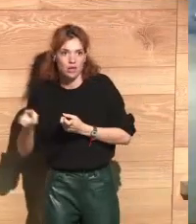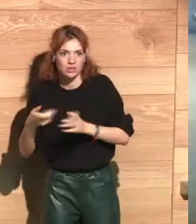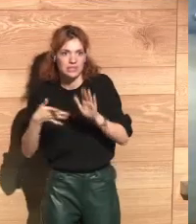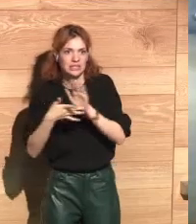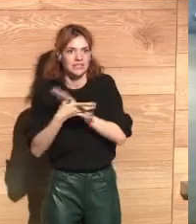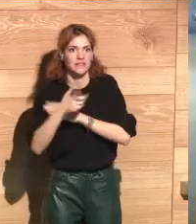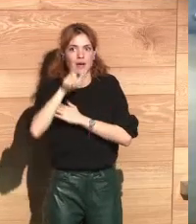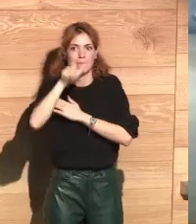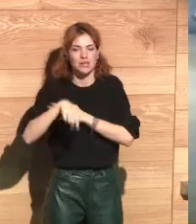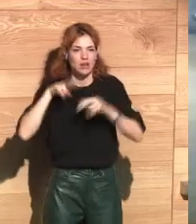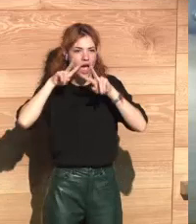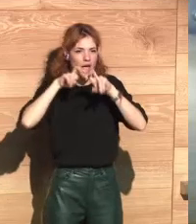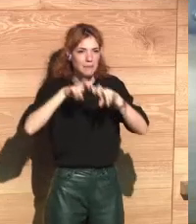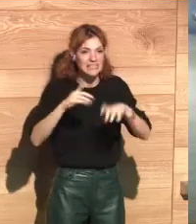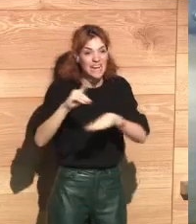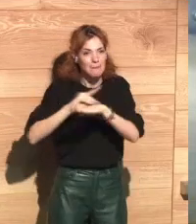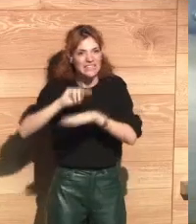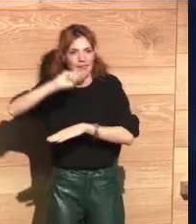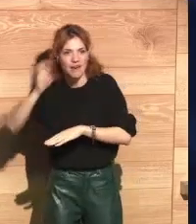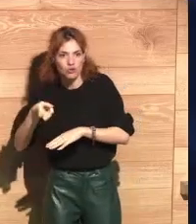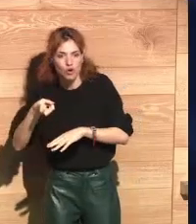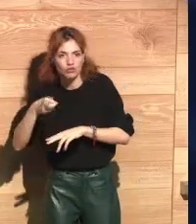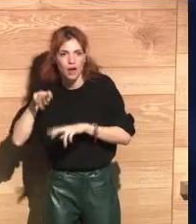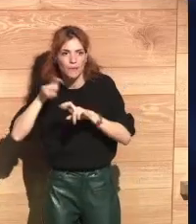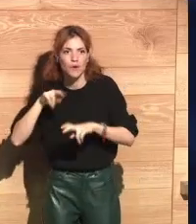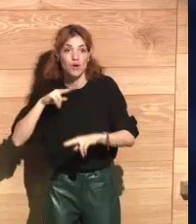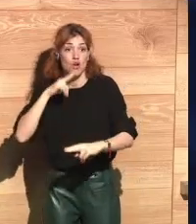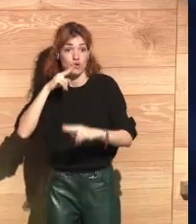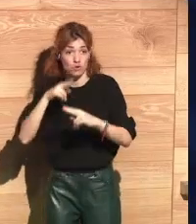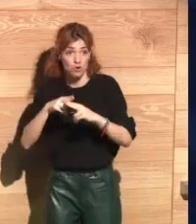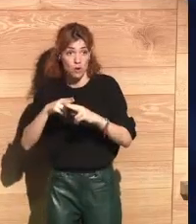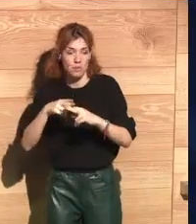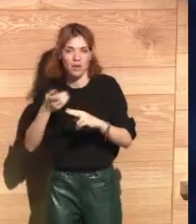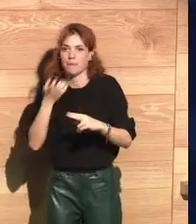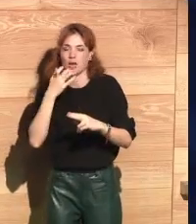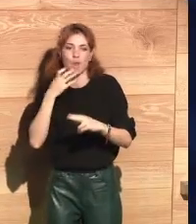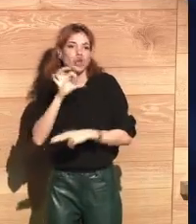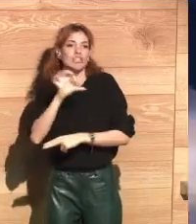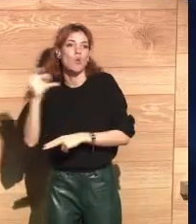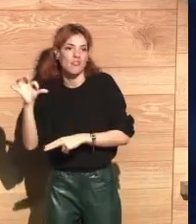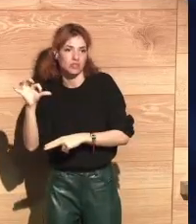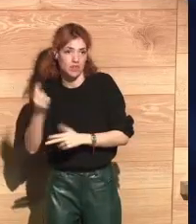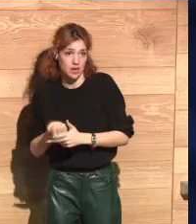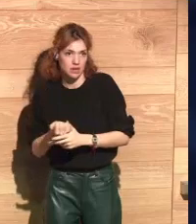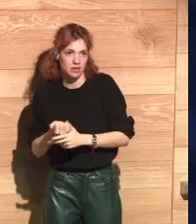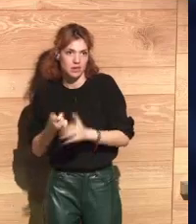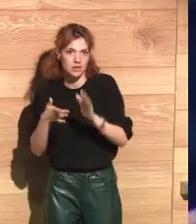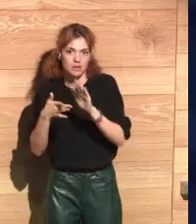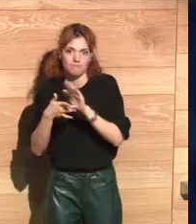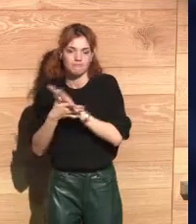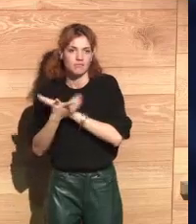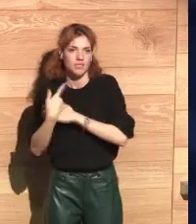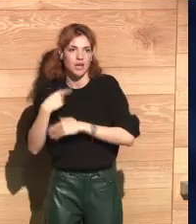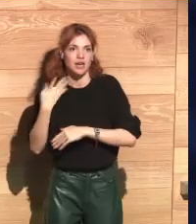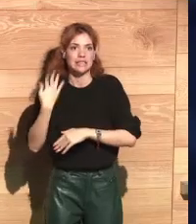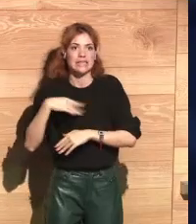connected to other types of information. So someone who is doing a research on you can find another database